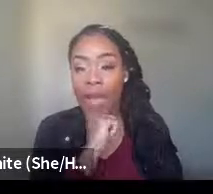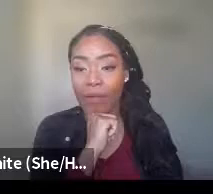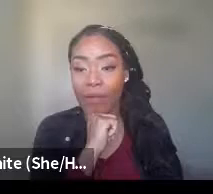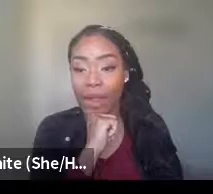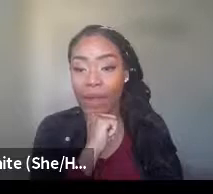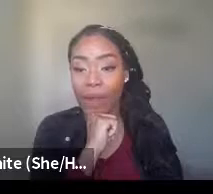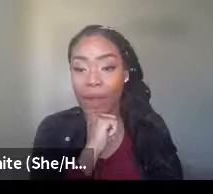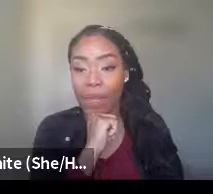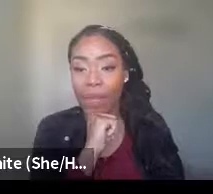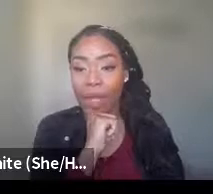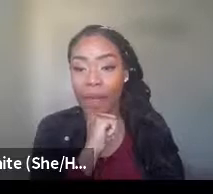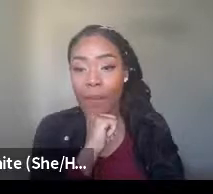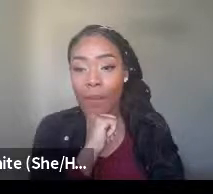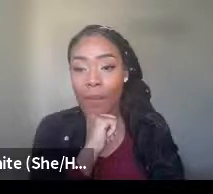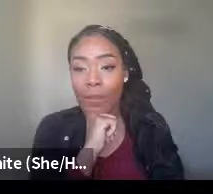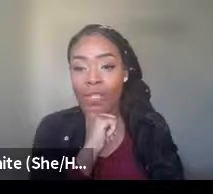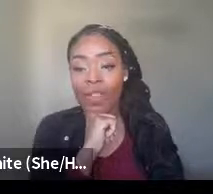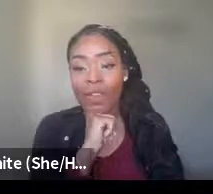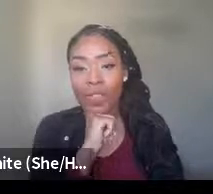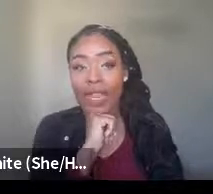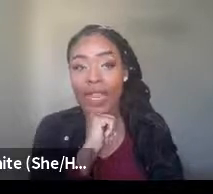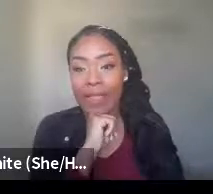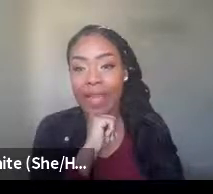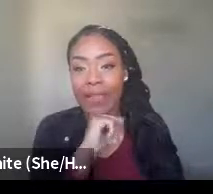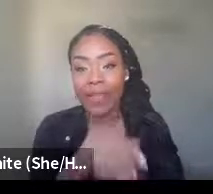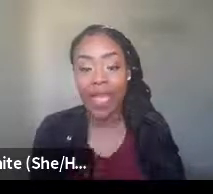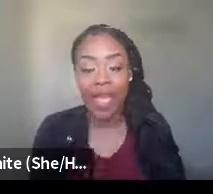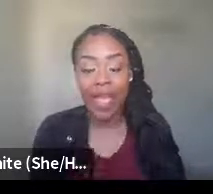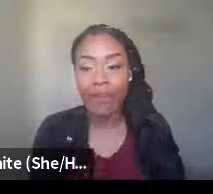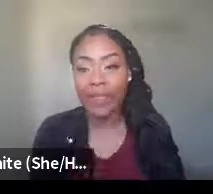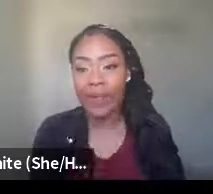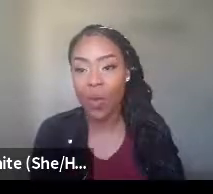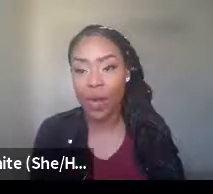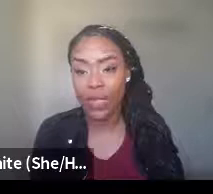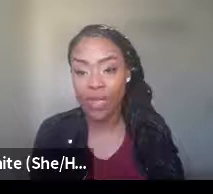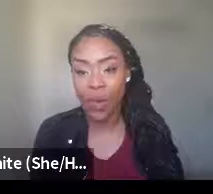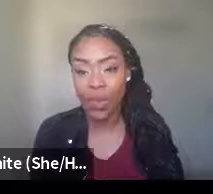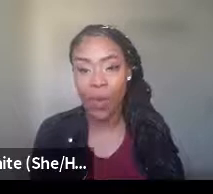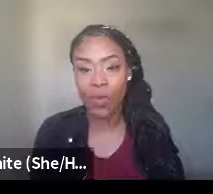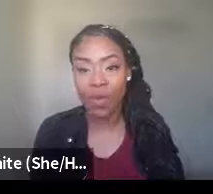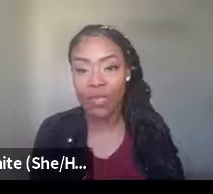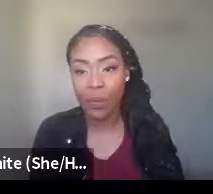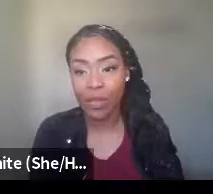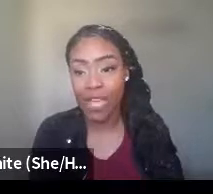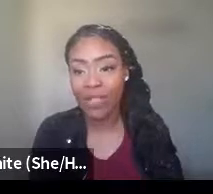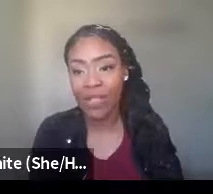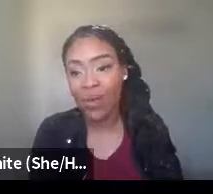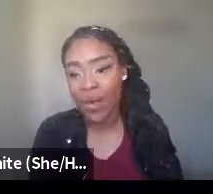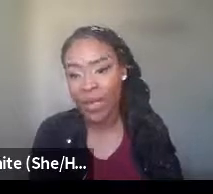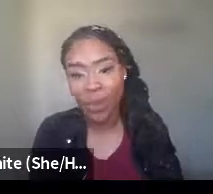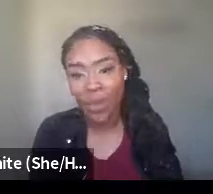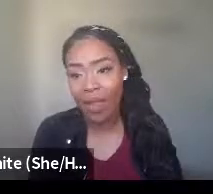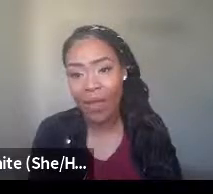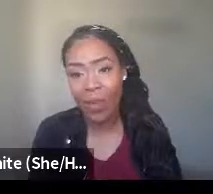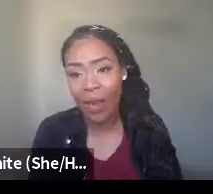that you may have, right? So just understanding that every single person that we come into contact with has a